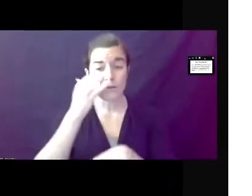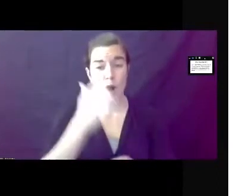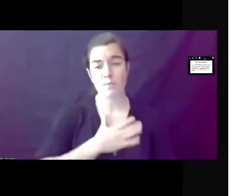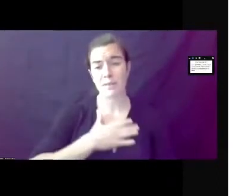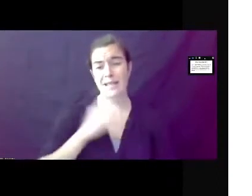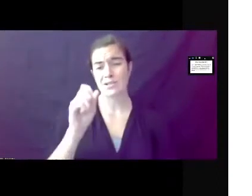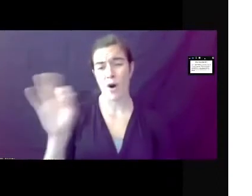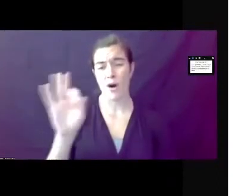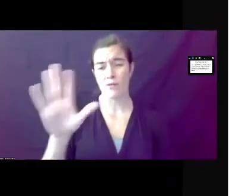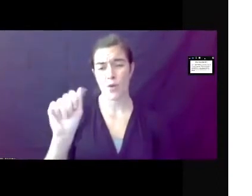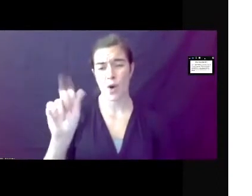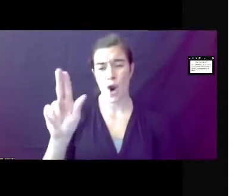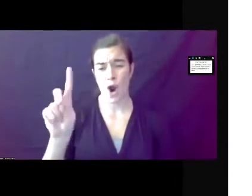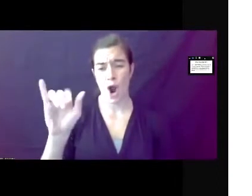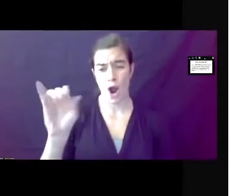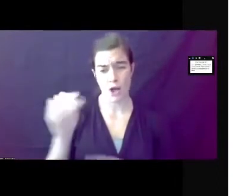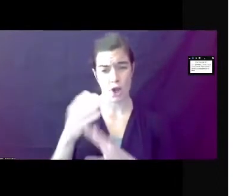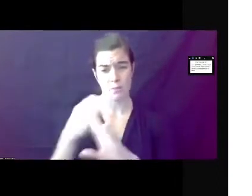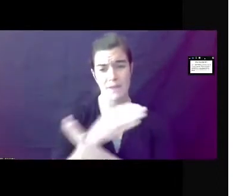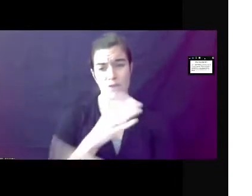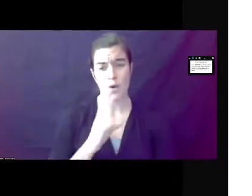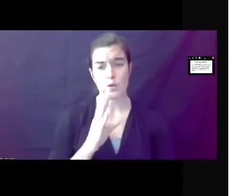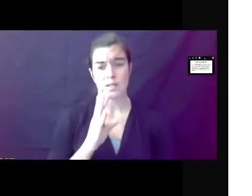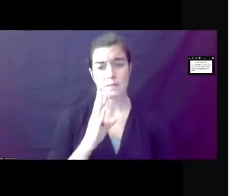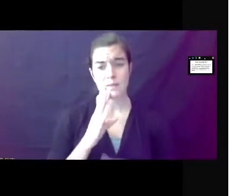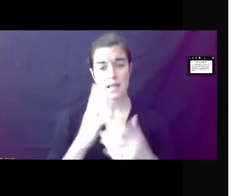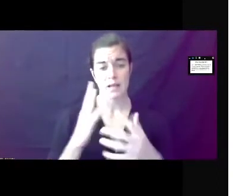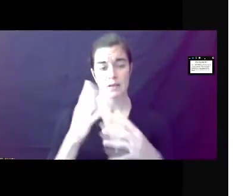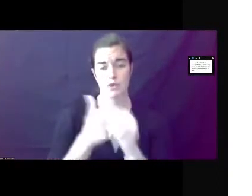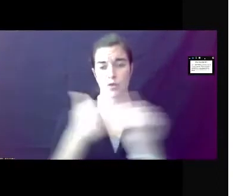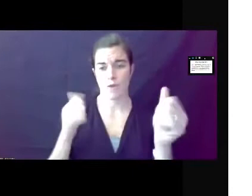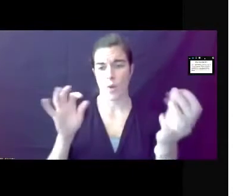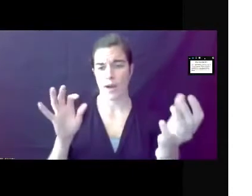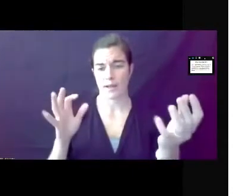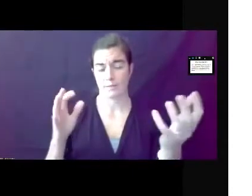on your devices before you speak to avoid feedback.